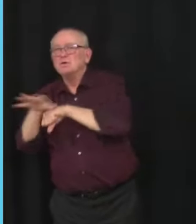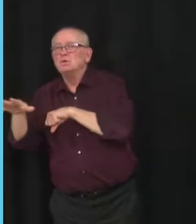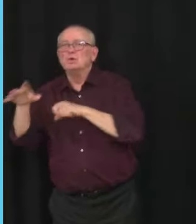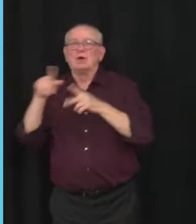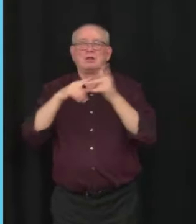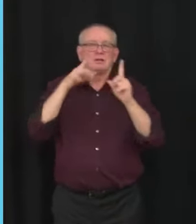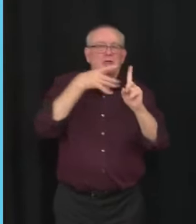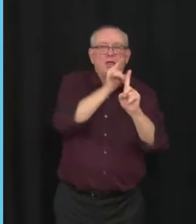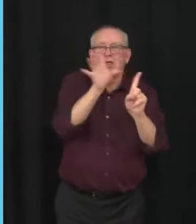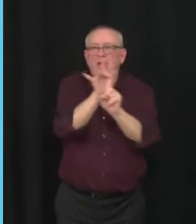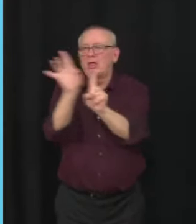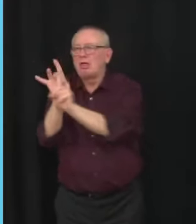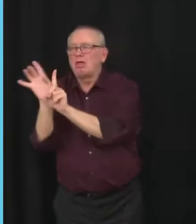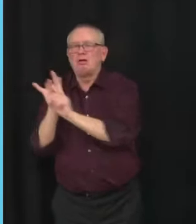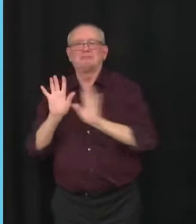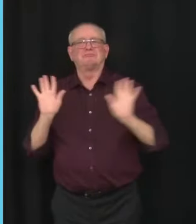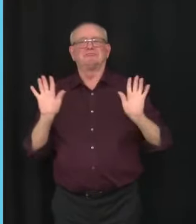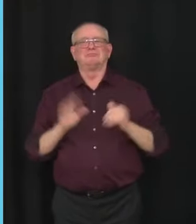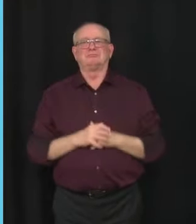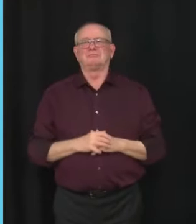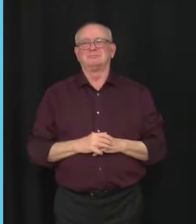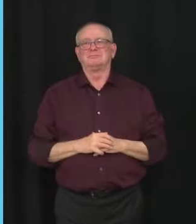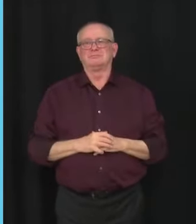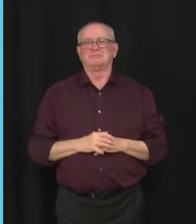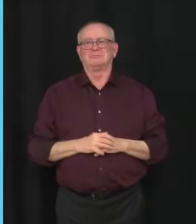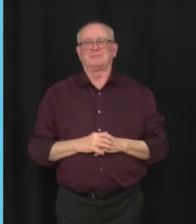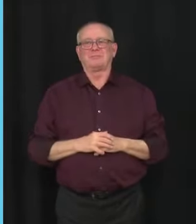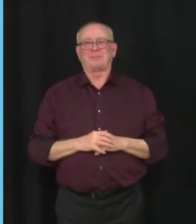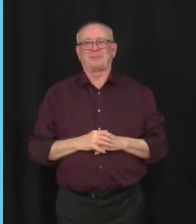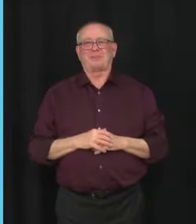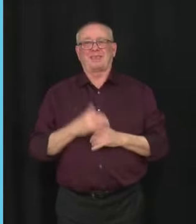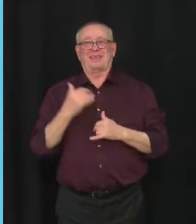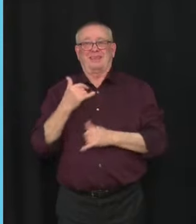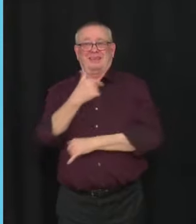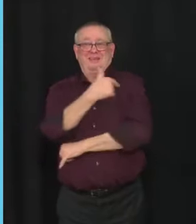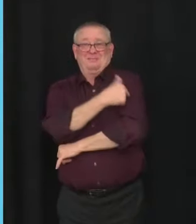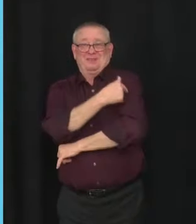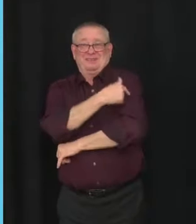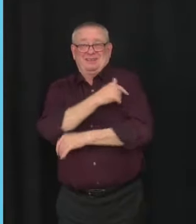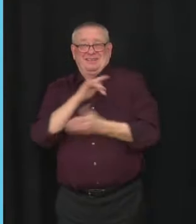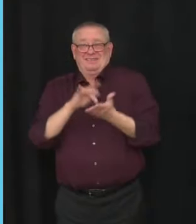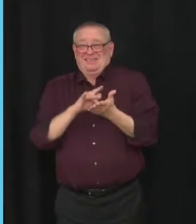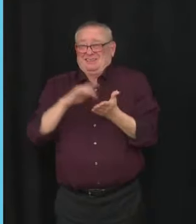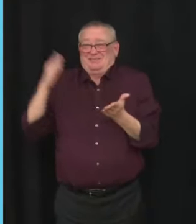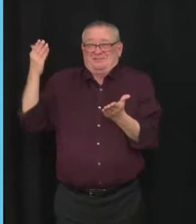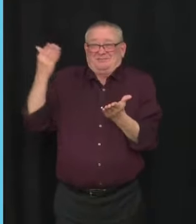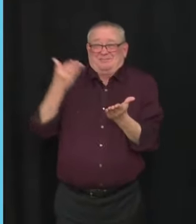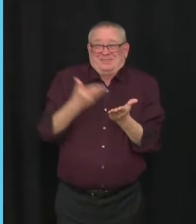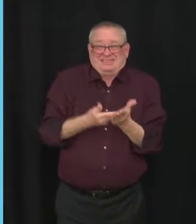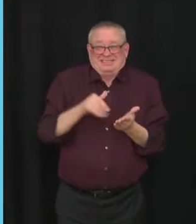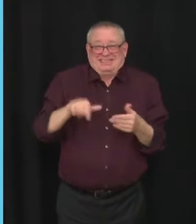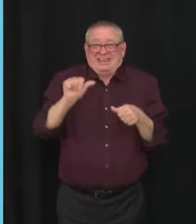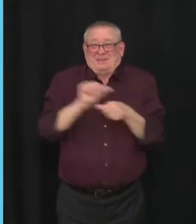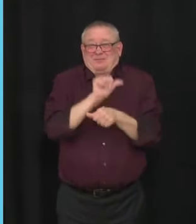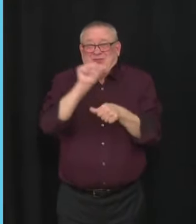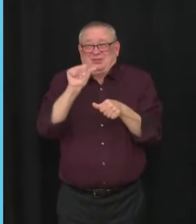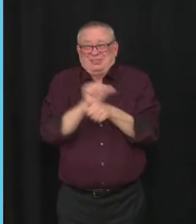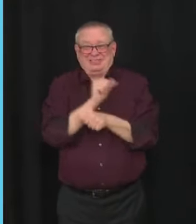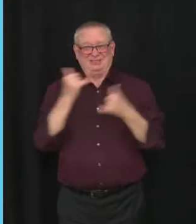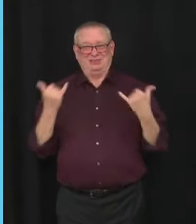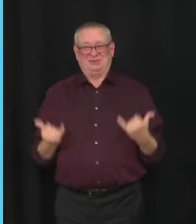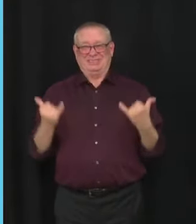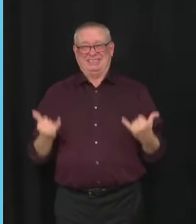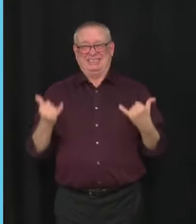Premier mentioned, the Pfizer vaccine doses for these young children arrived in Alberta today. Our health care staff on the front lines and behind the scenes